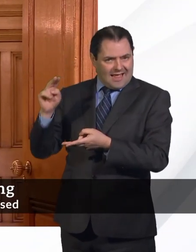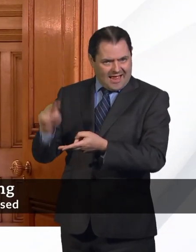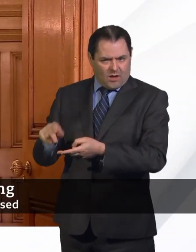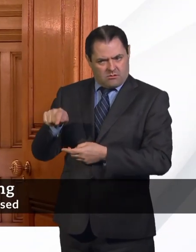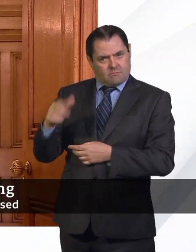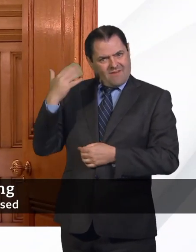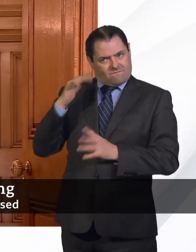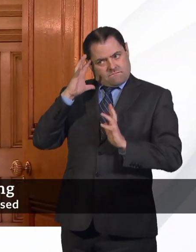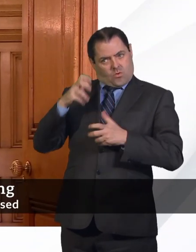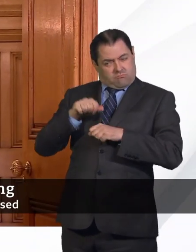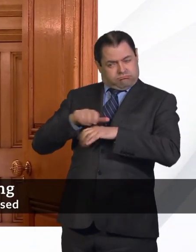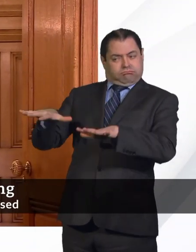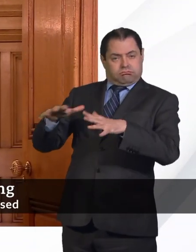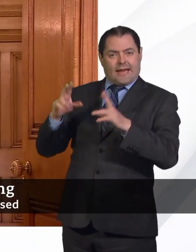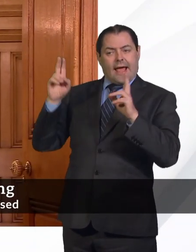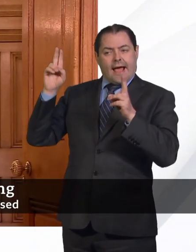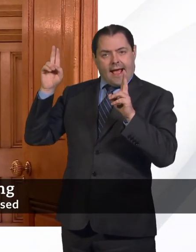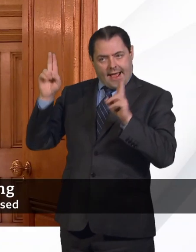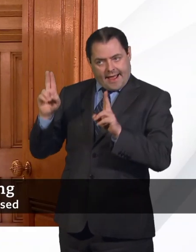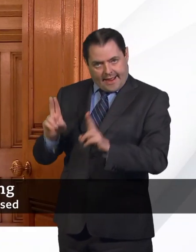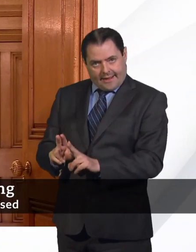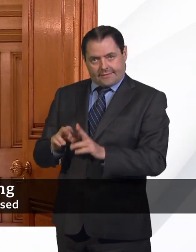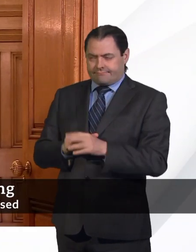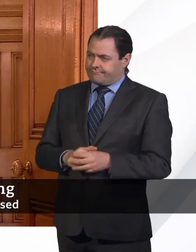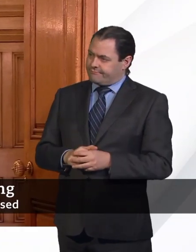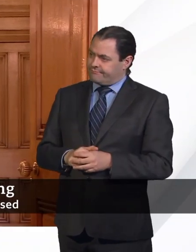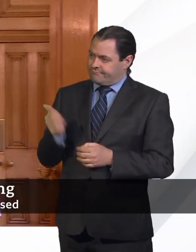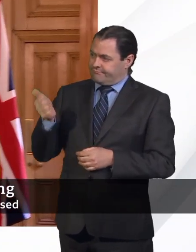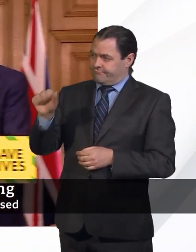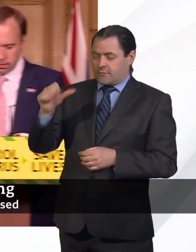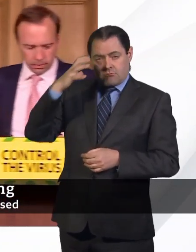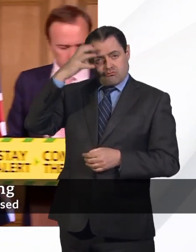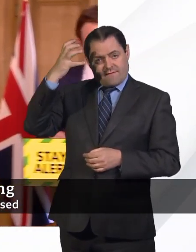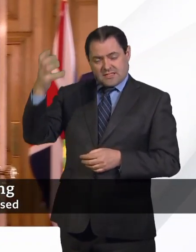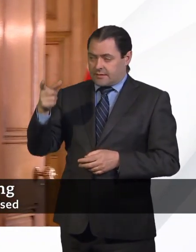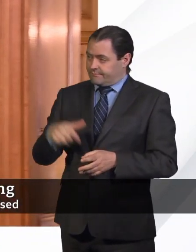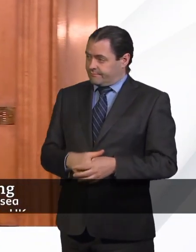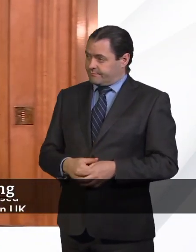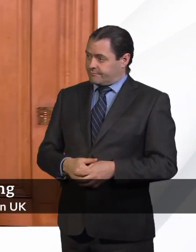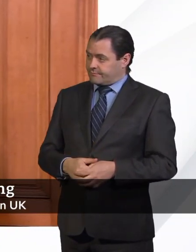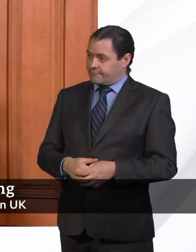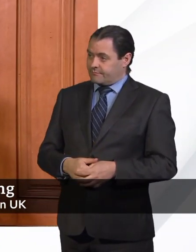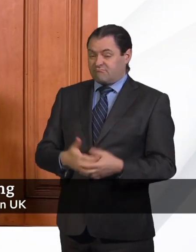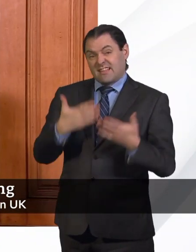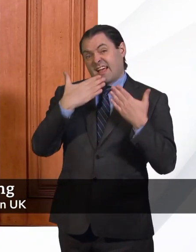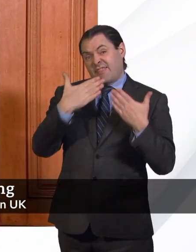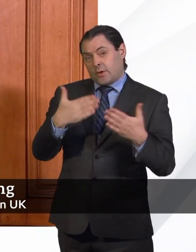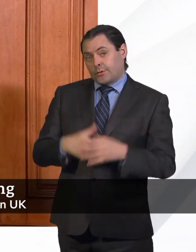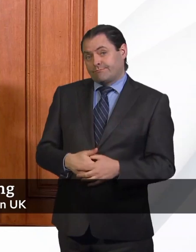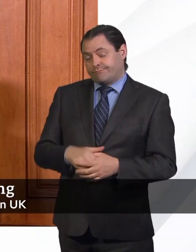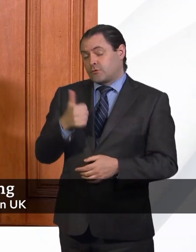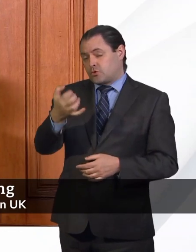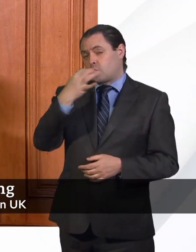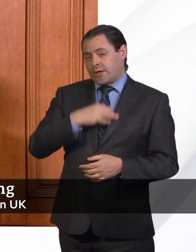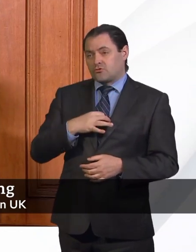been a very big focus of attention. Professor Newton. Thank you very much. So it's a very good question about what are the